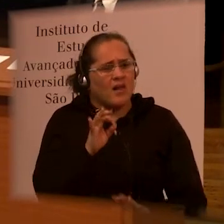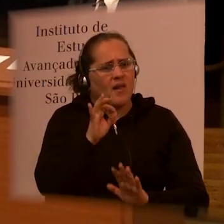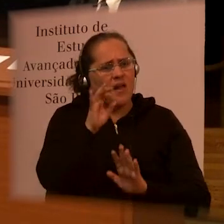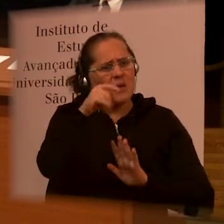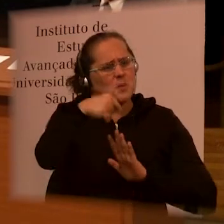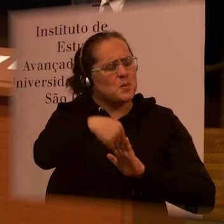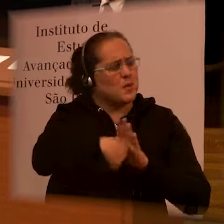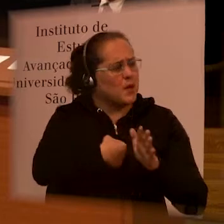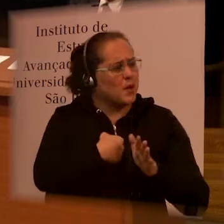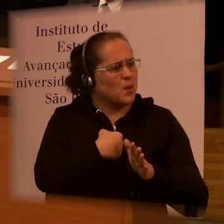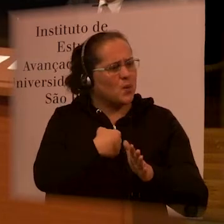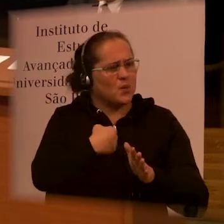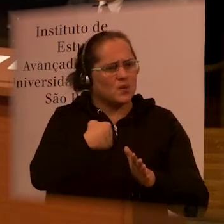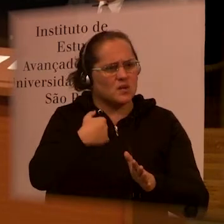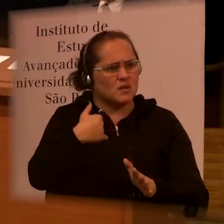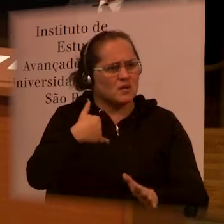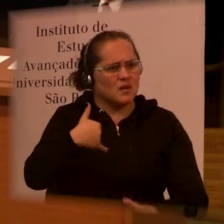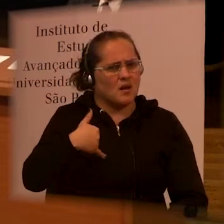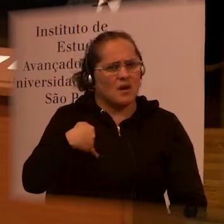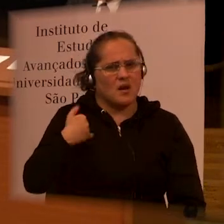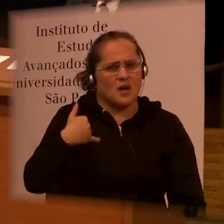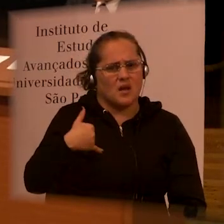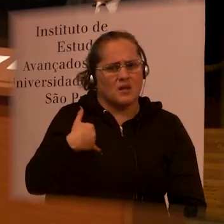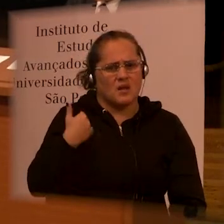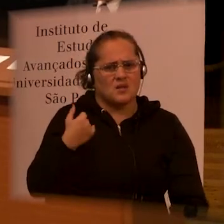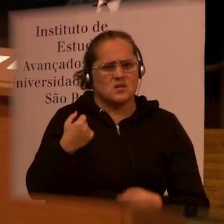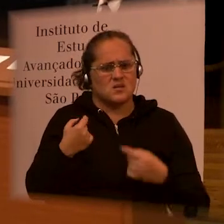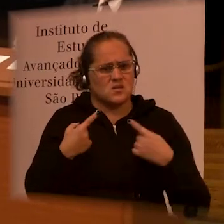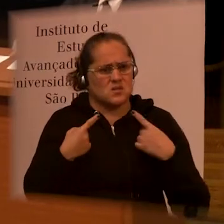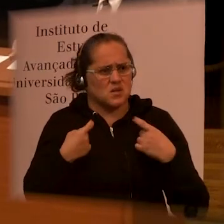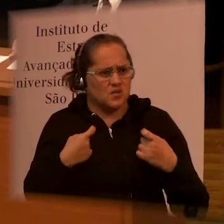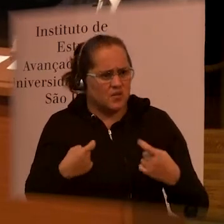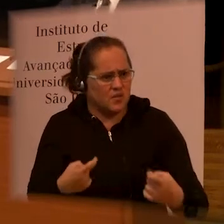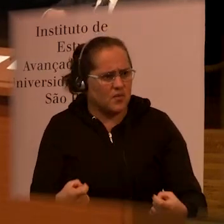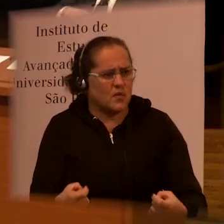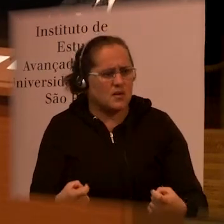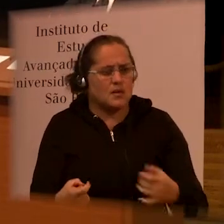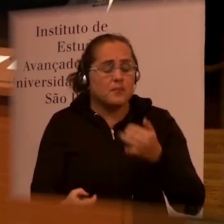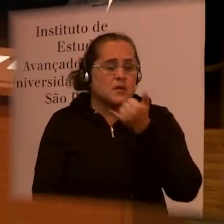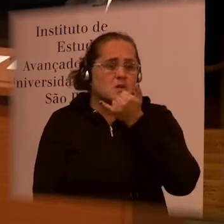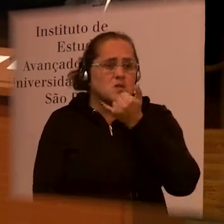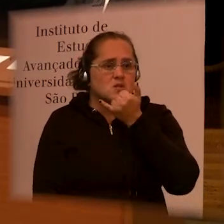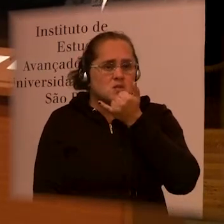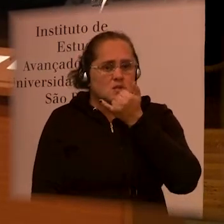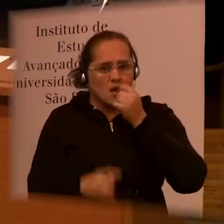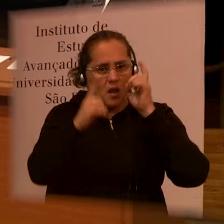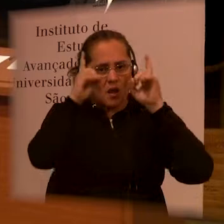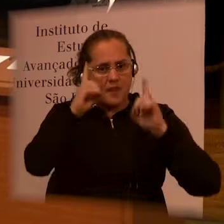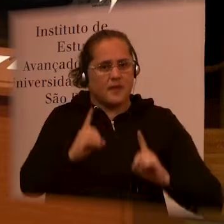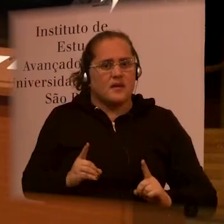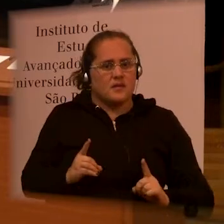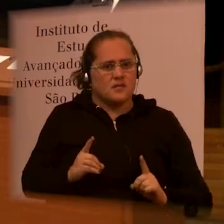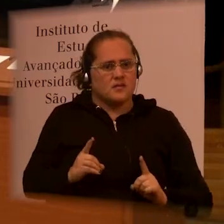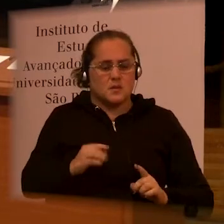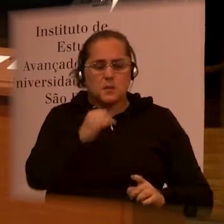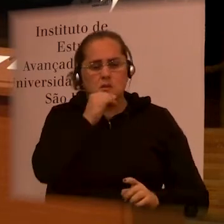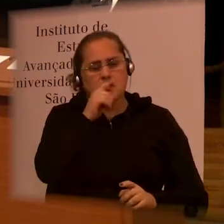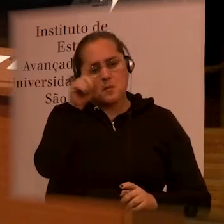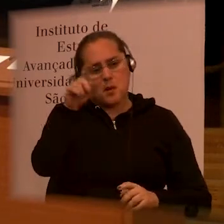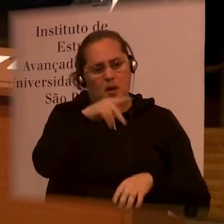And it's most common in the oldest age groups. And we find that everywhere. So we looked in Rwanda after the genocide,